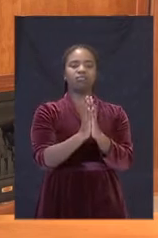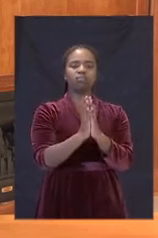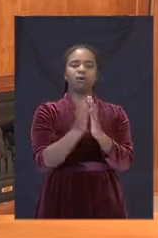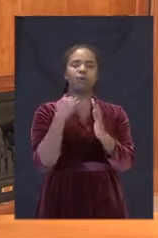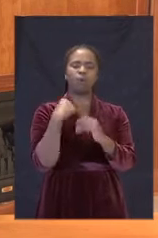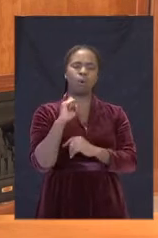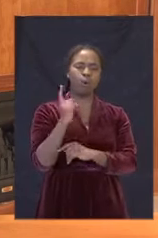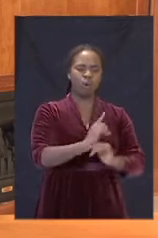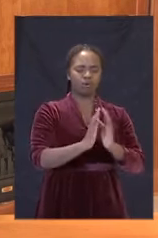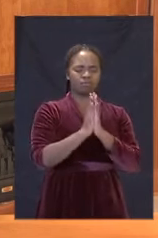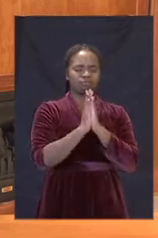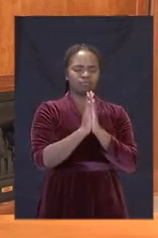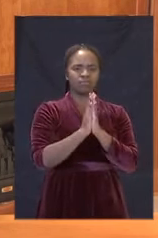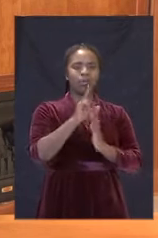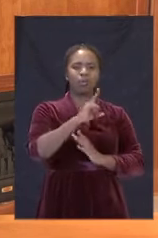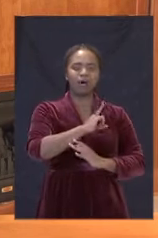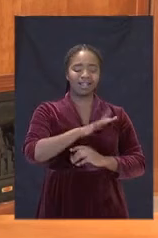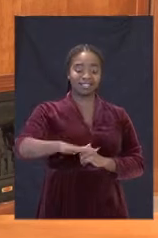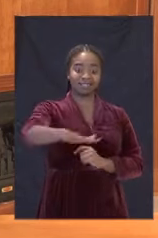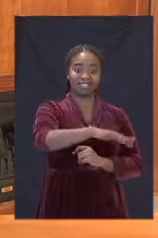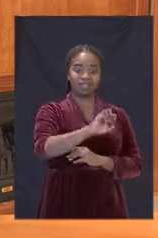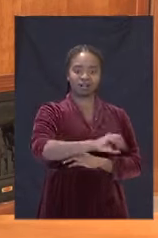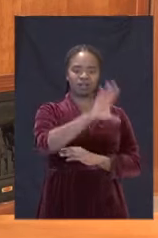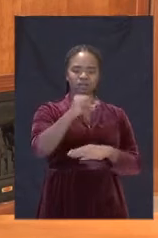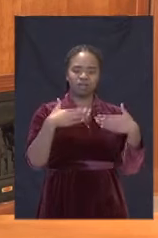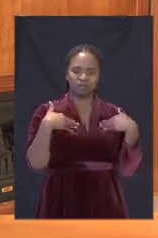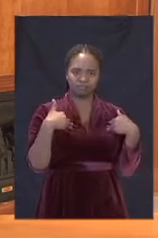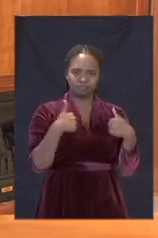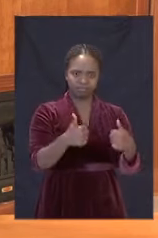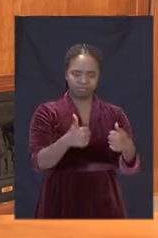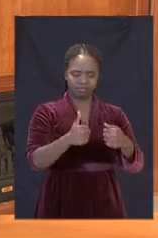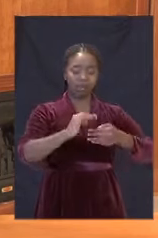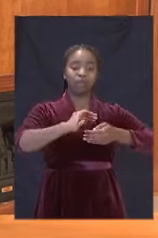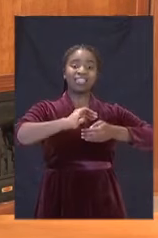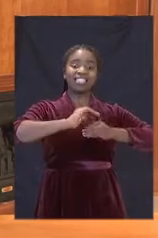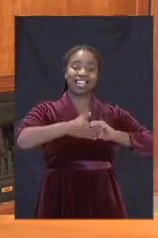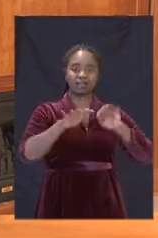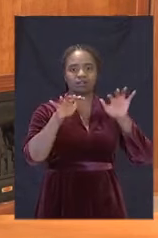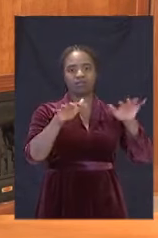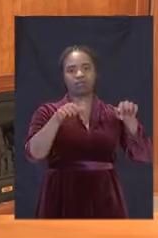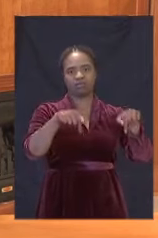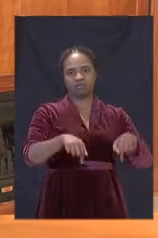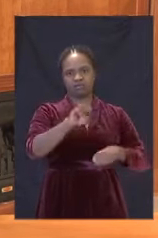to pray for the healing of our land and the protection of our people.